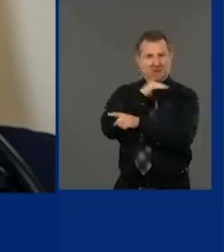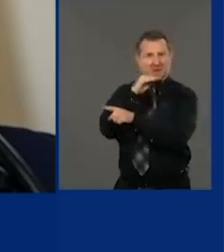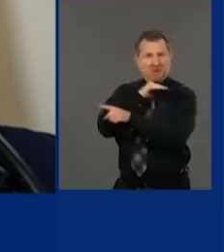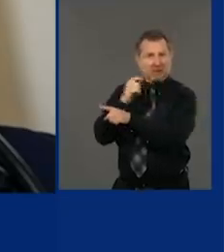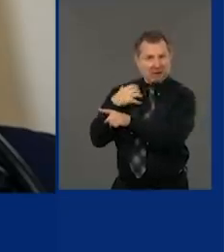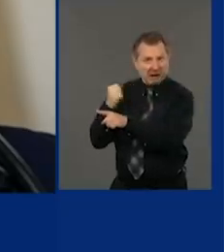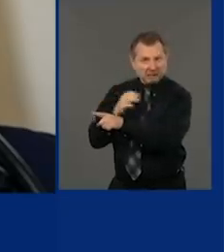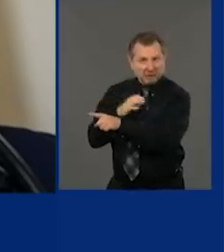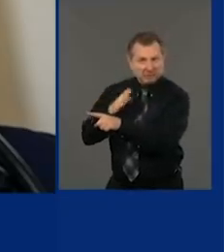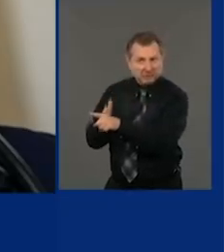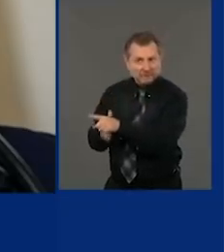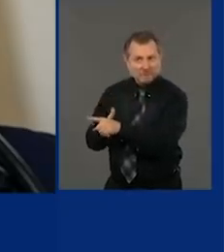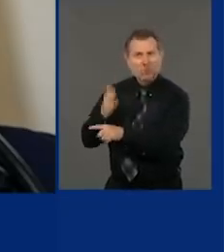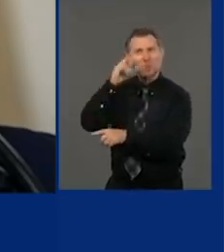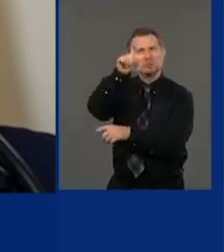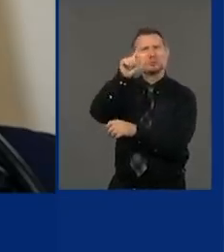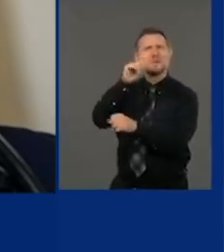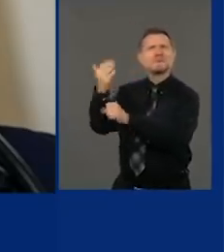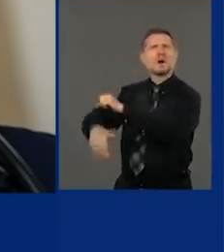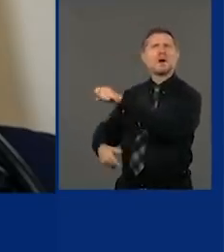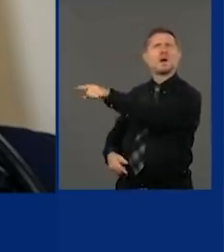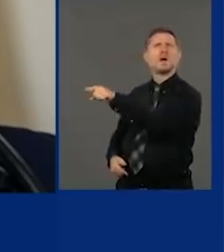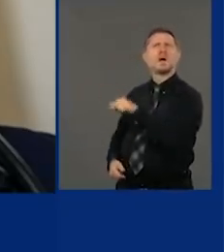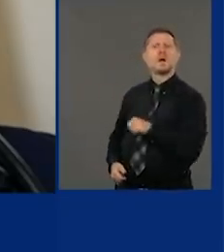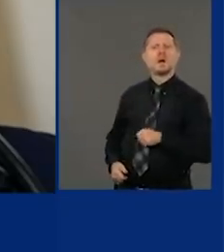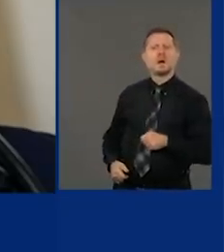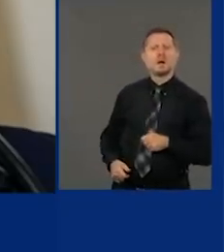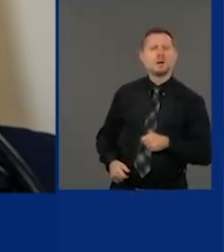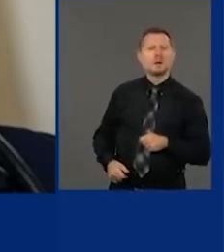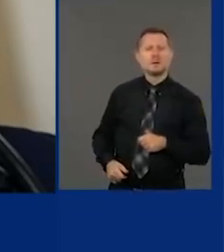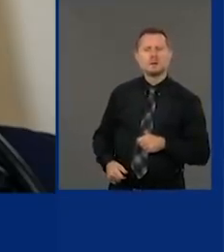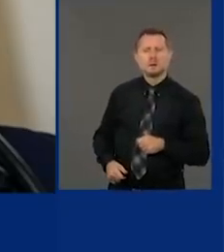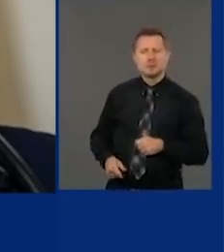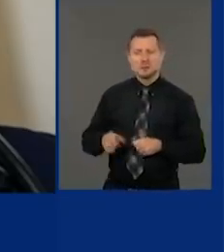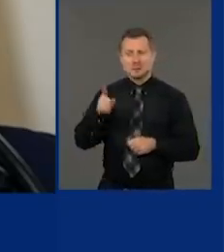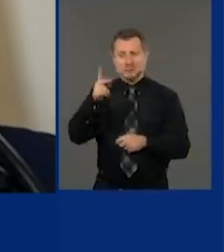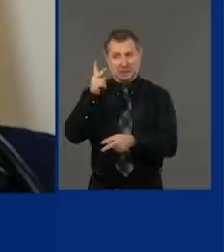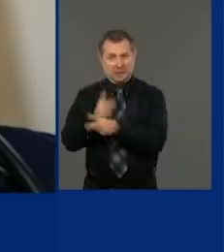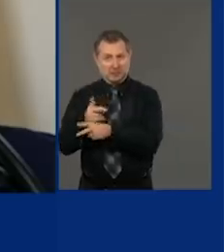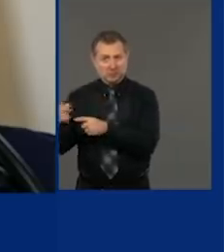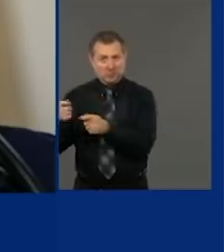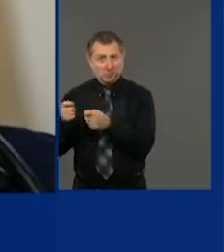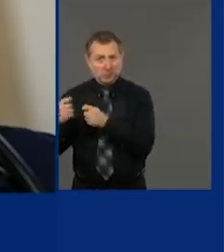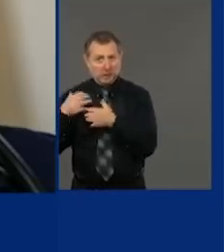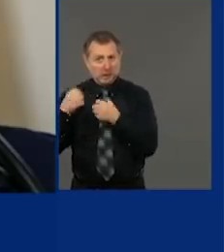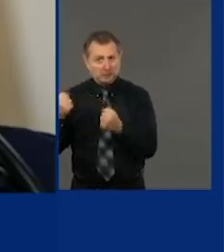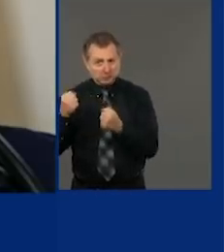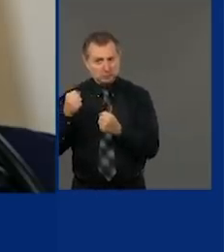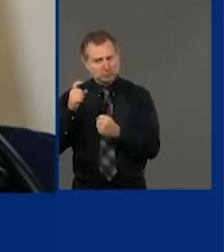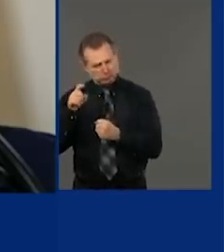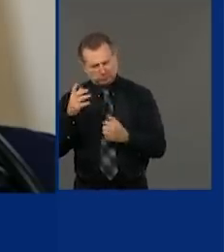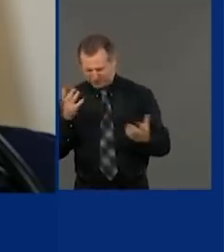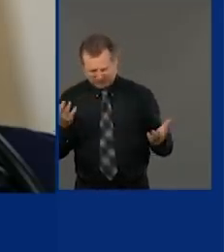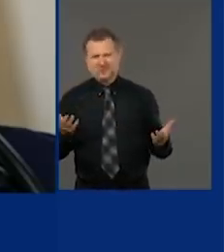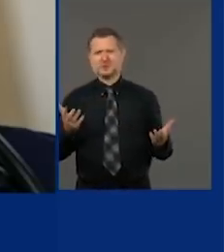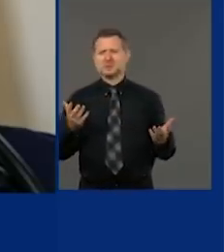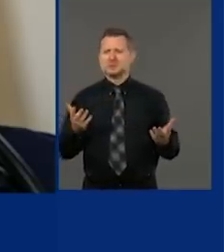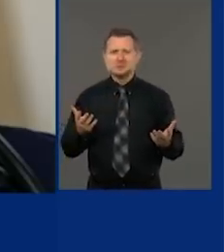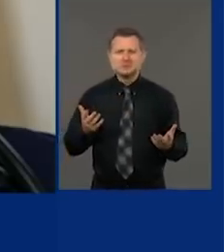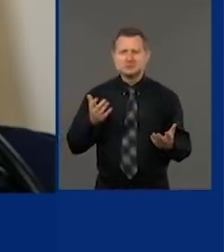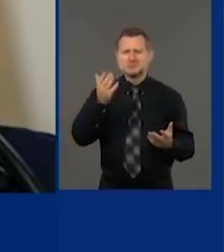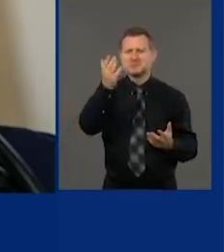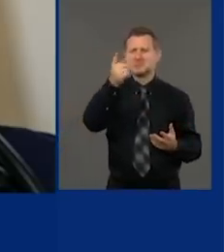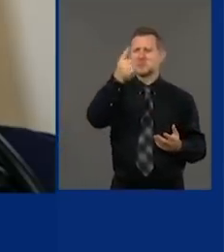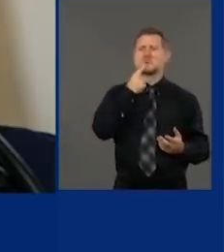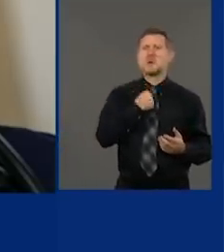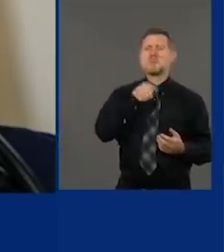how do you not fire him? How do you keep him in charge of health policy if you say the person